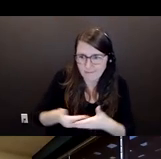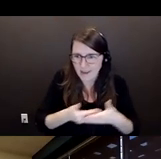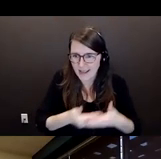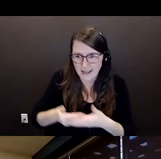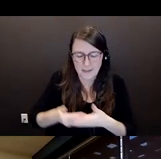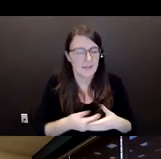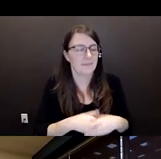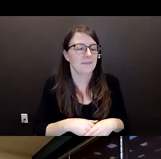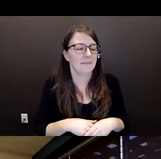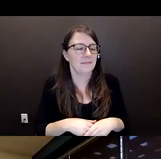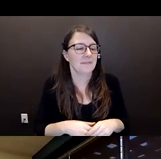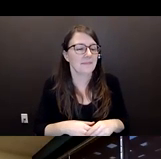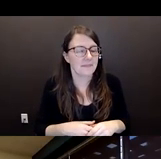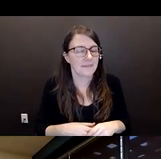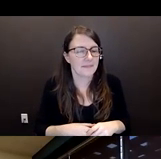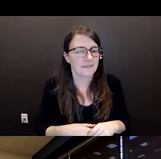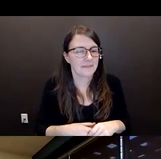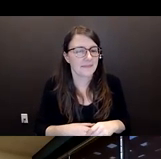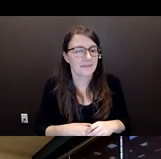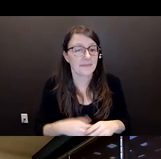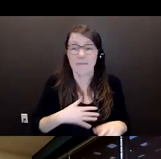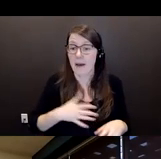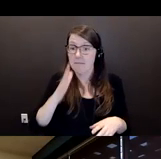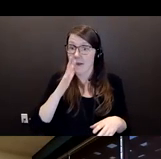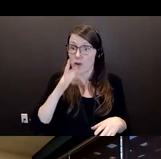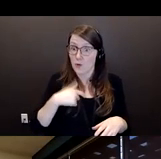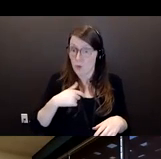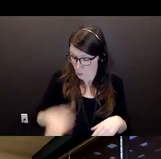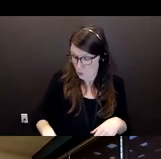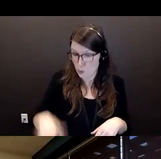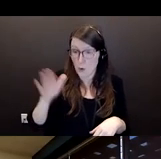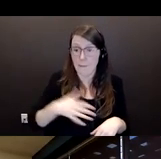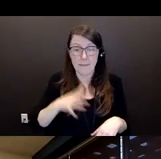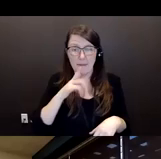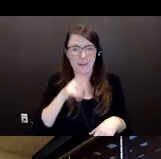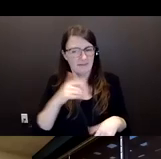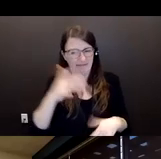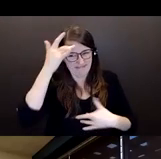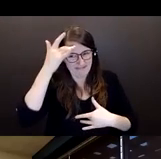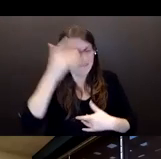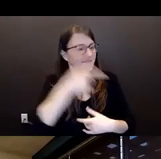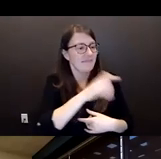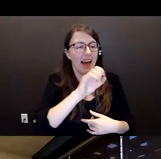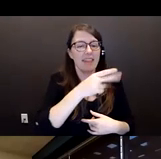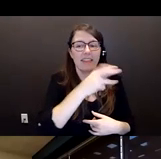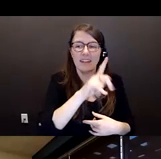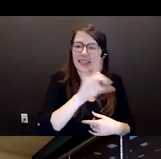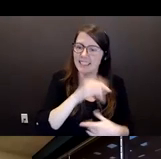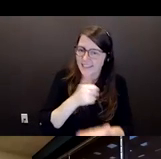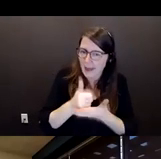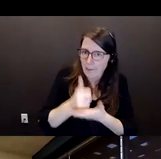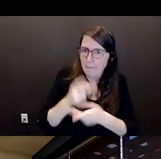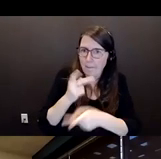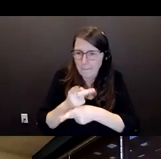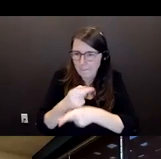and Ethel stepped up and and helped out with my care then. And she also, when I took sick